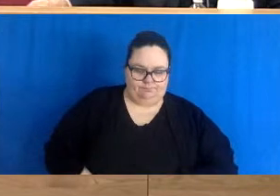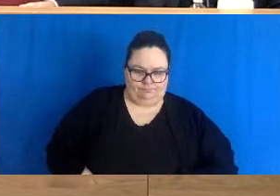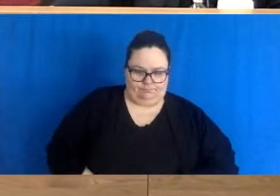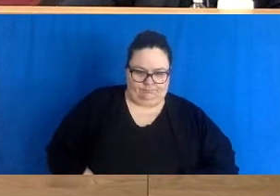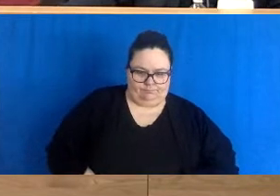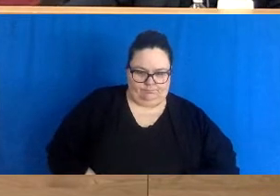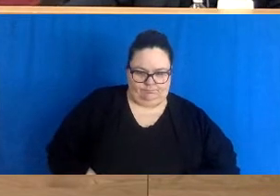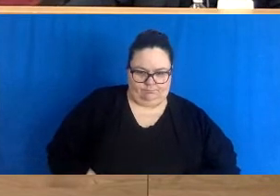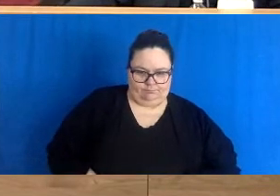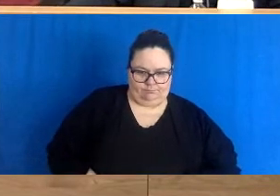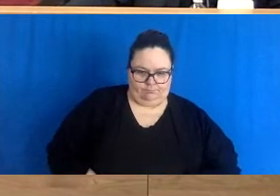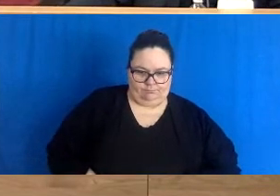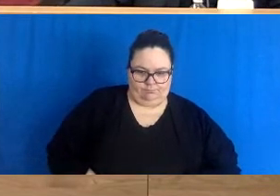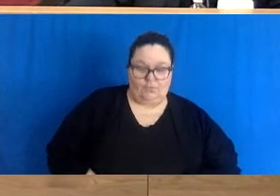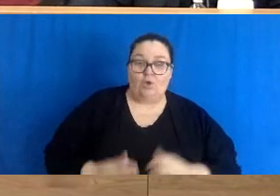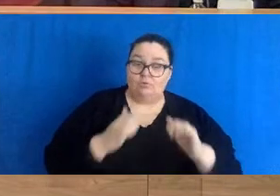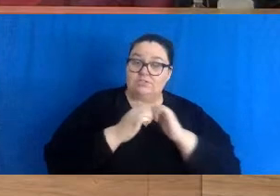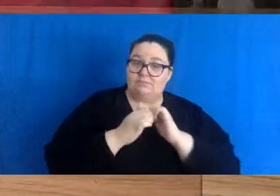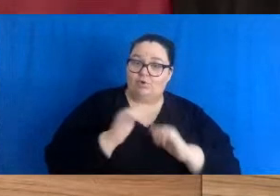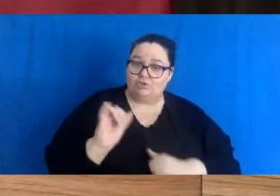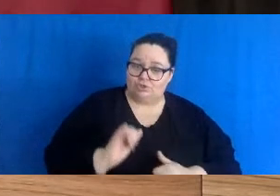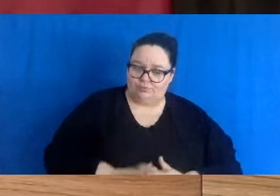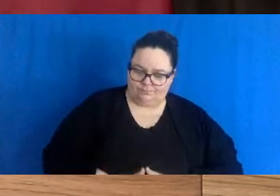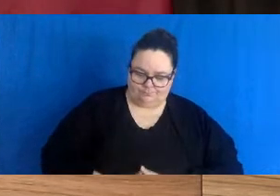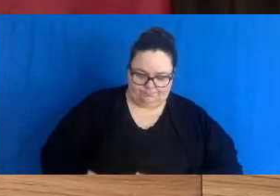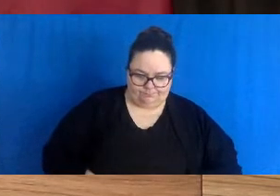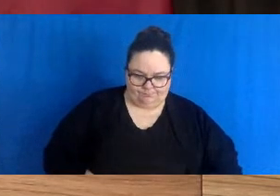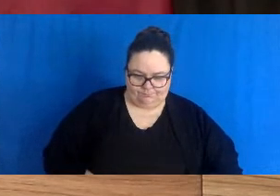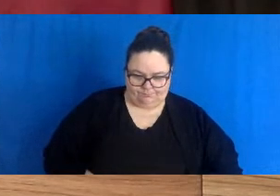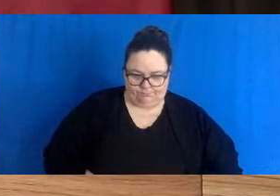activities with retail